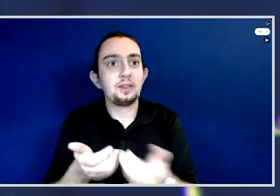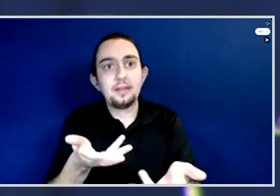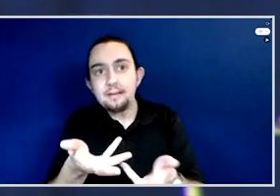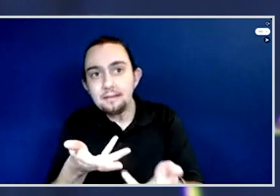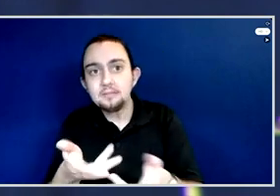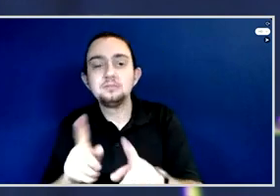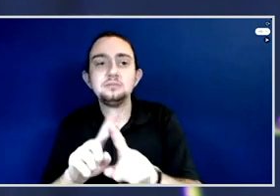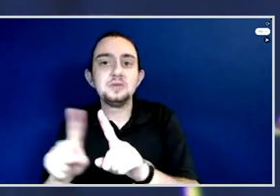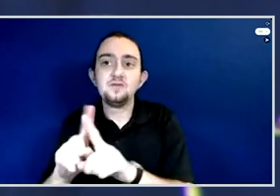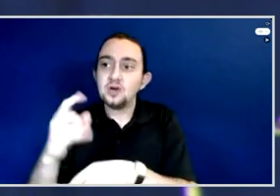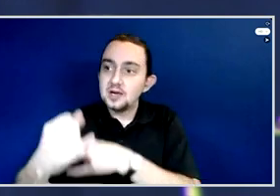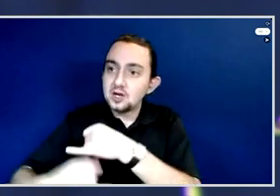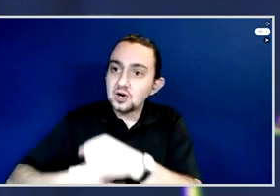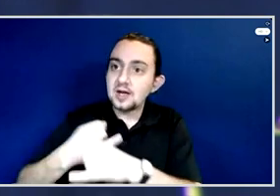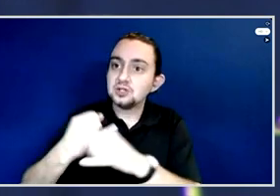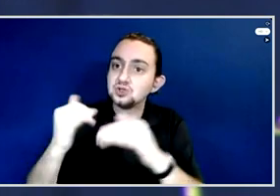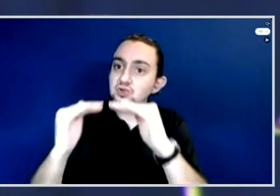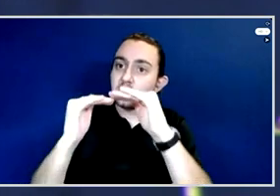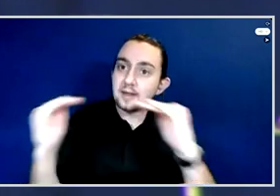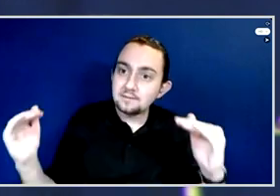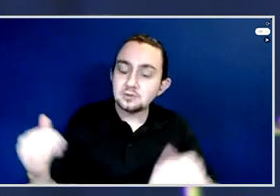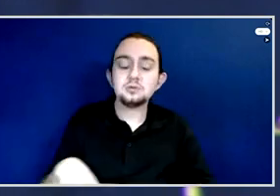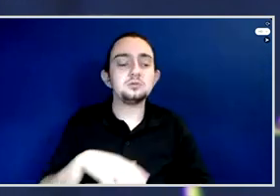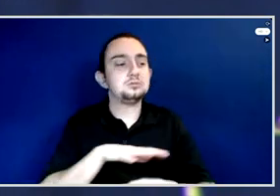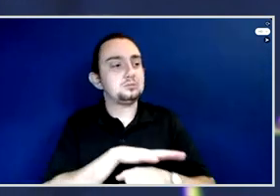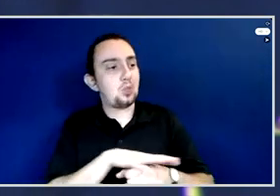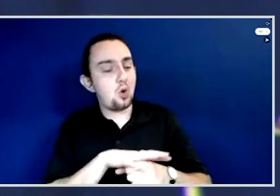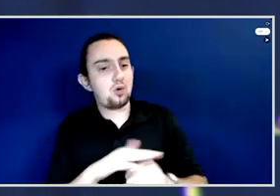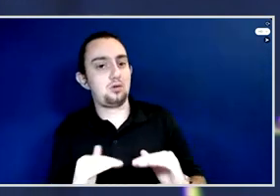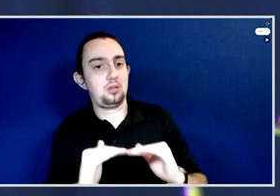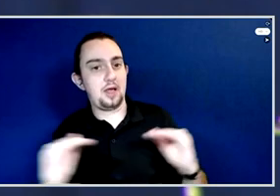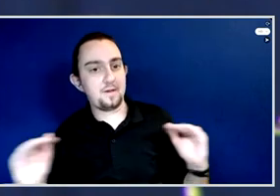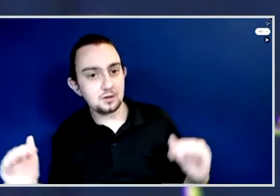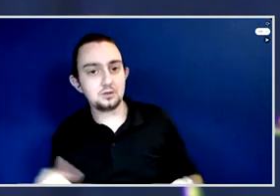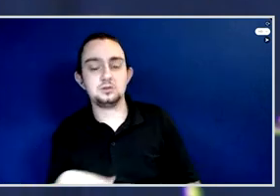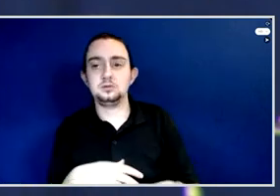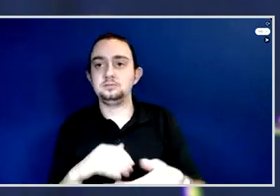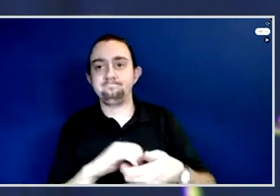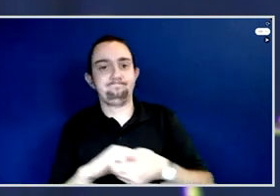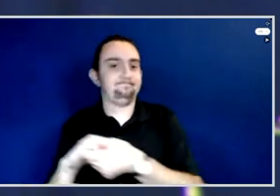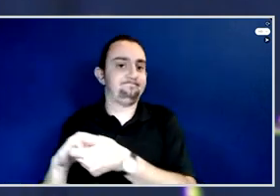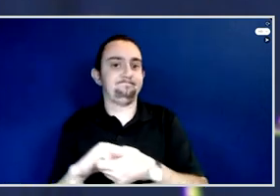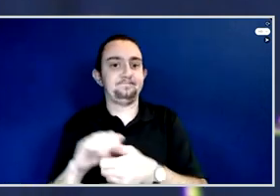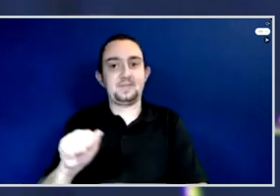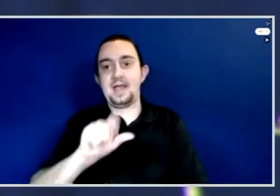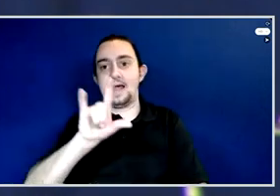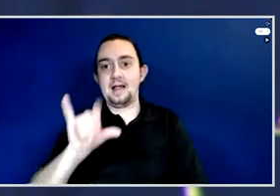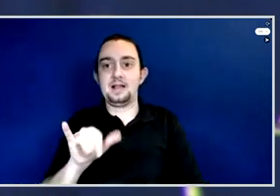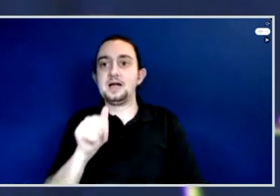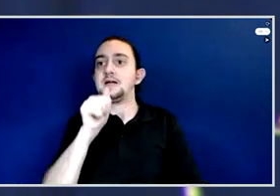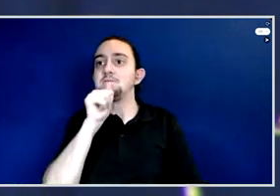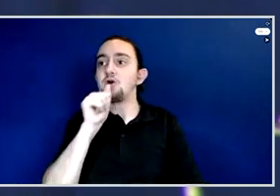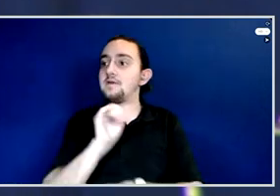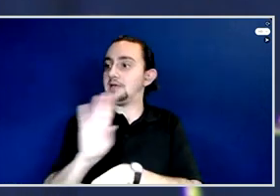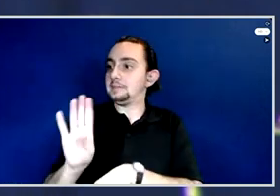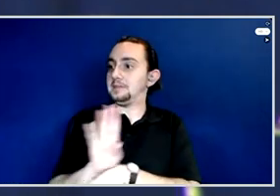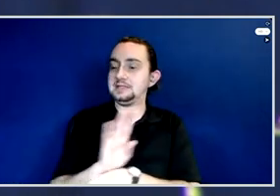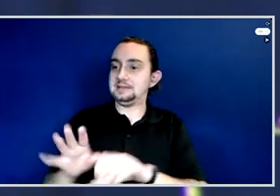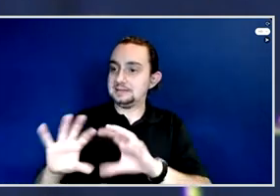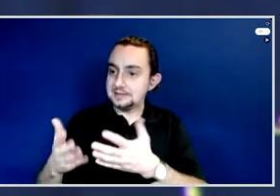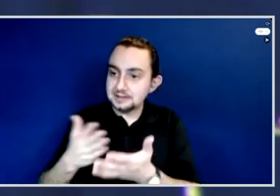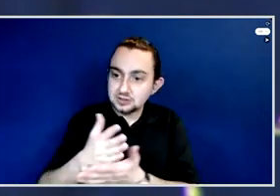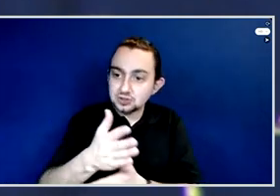at the national levels, at the local level, the allies that we have in the private sector, in the public sector, in the civil